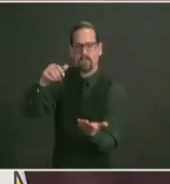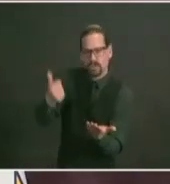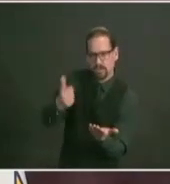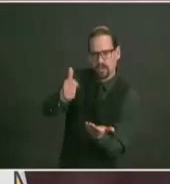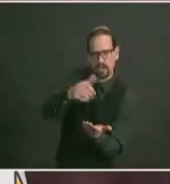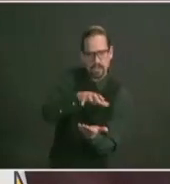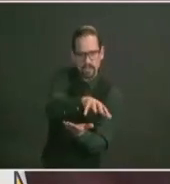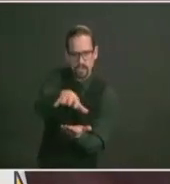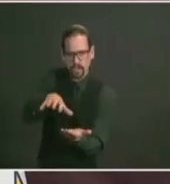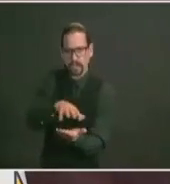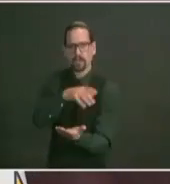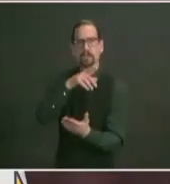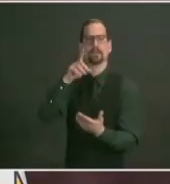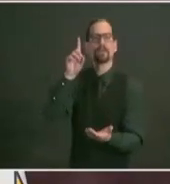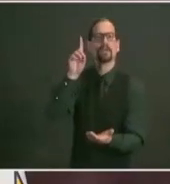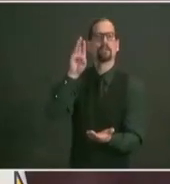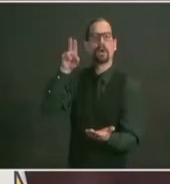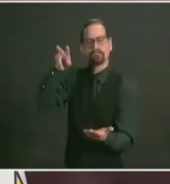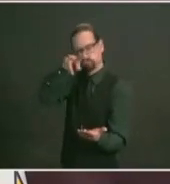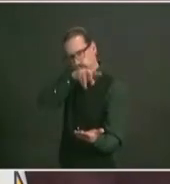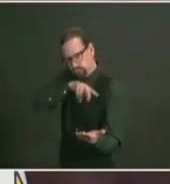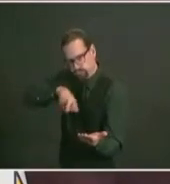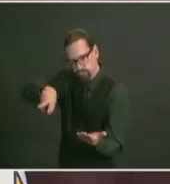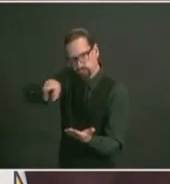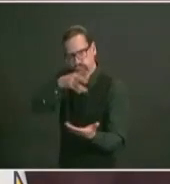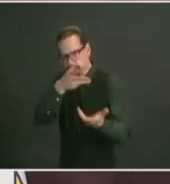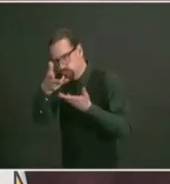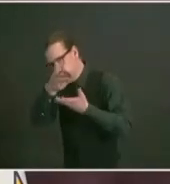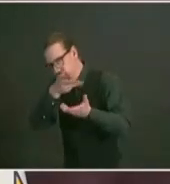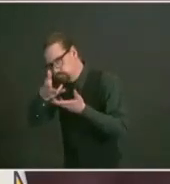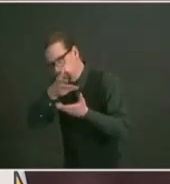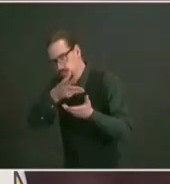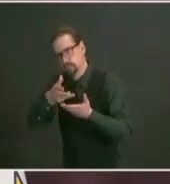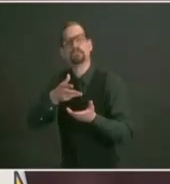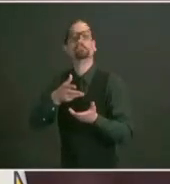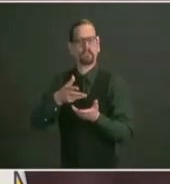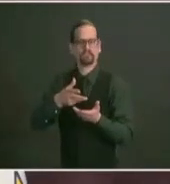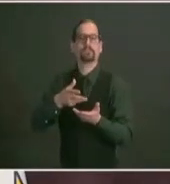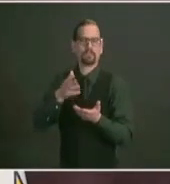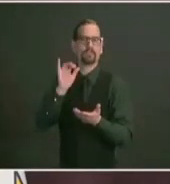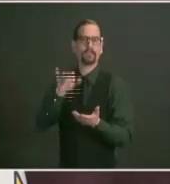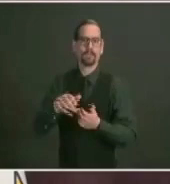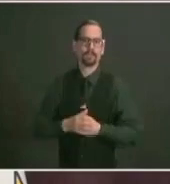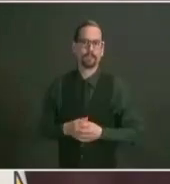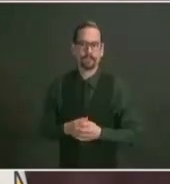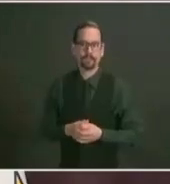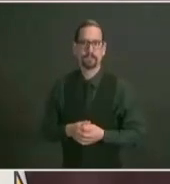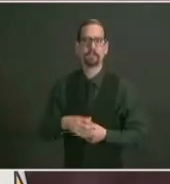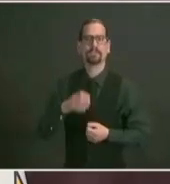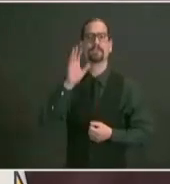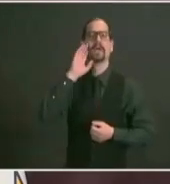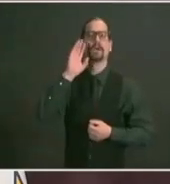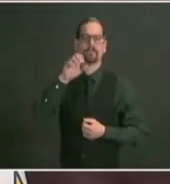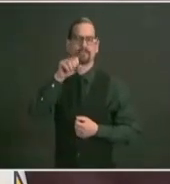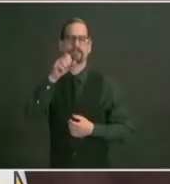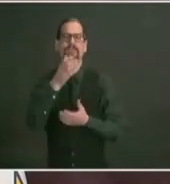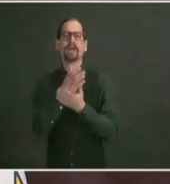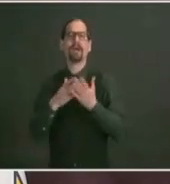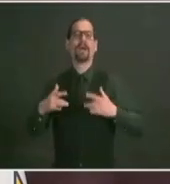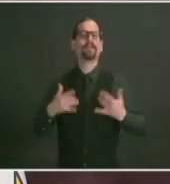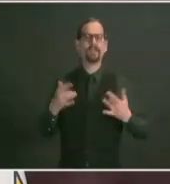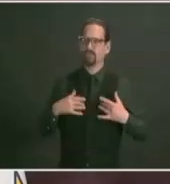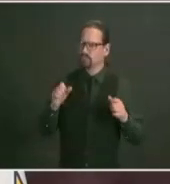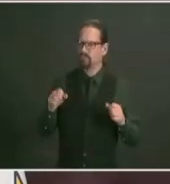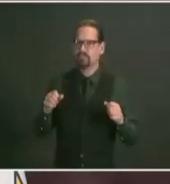there are events that are enormously important that are even larger that will want to exceed 1